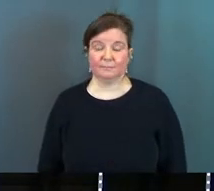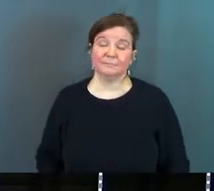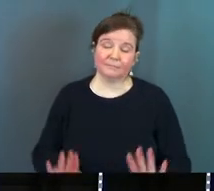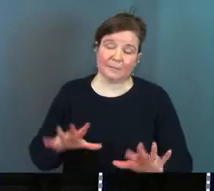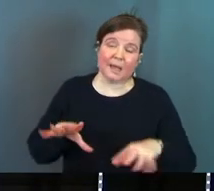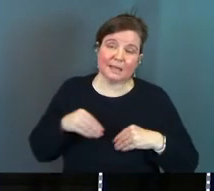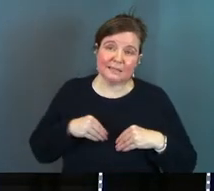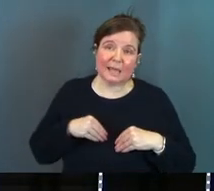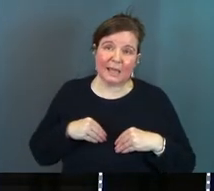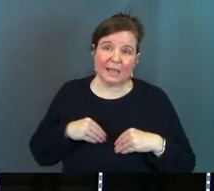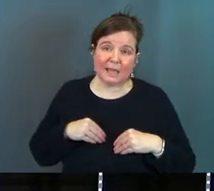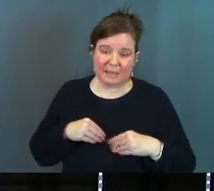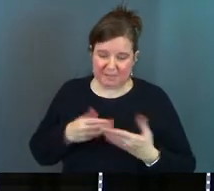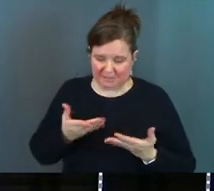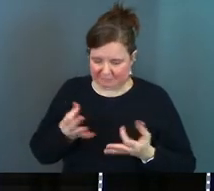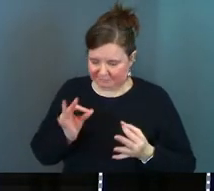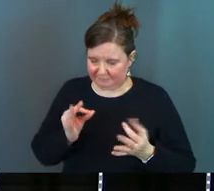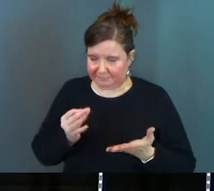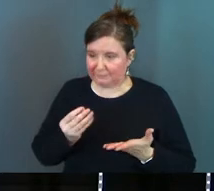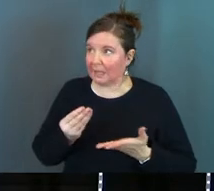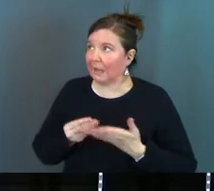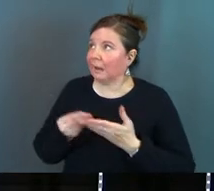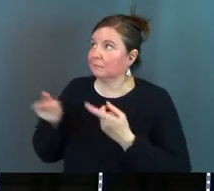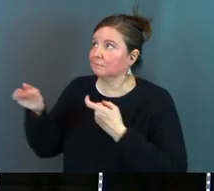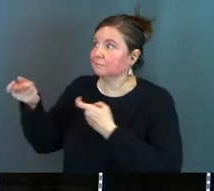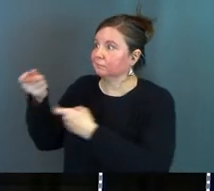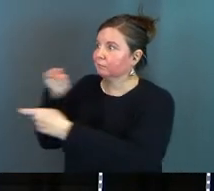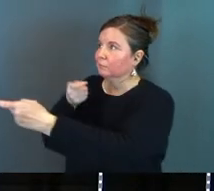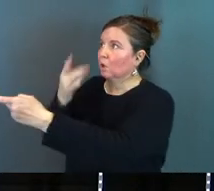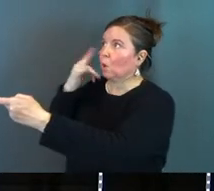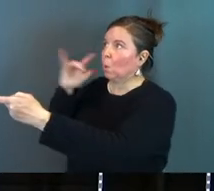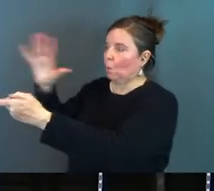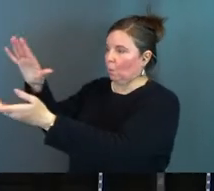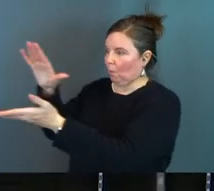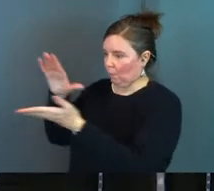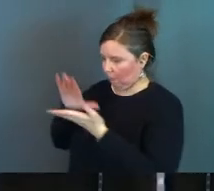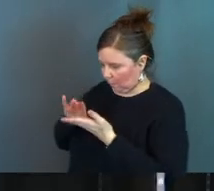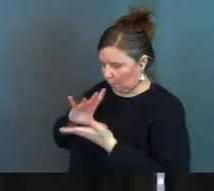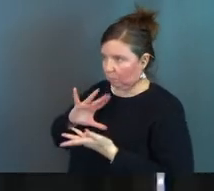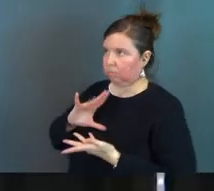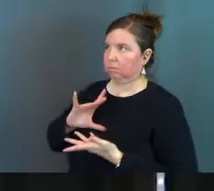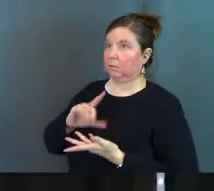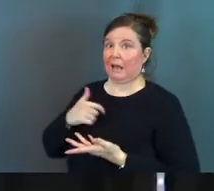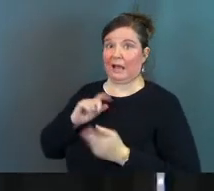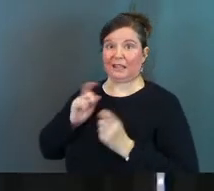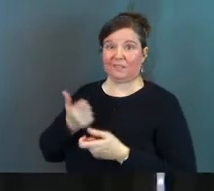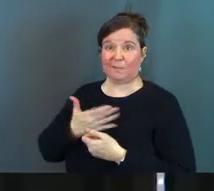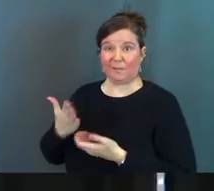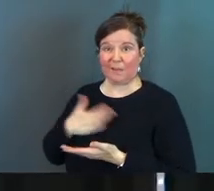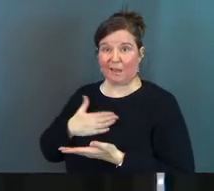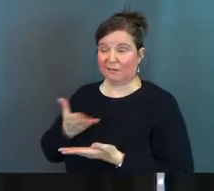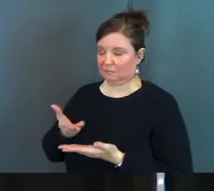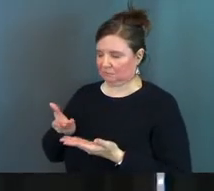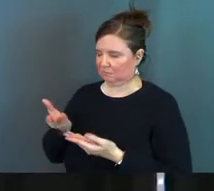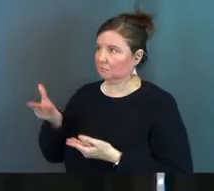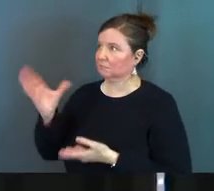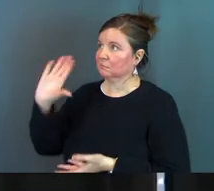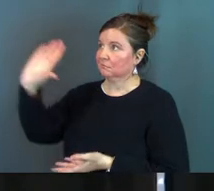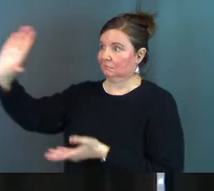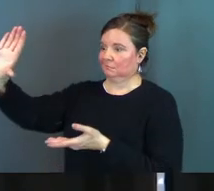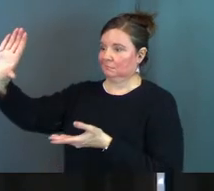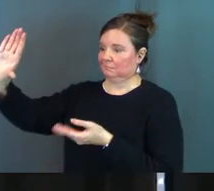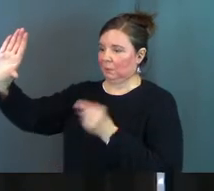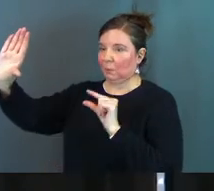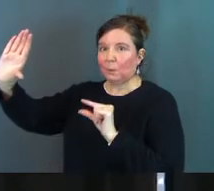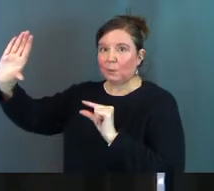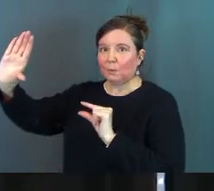I'll take my pittance and I'll buy gold from Jesus I'll give him everything that's what he's saying buy buy